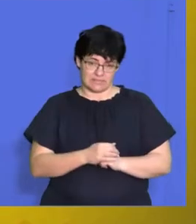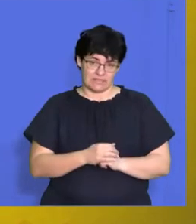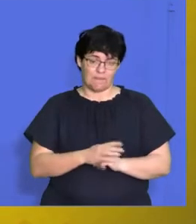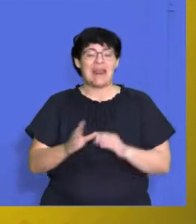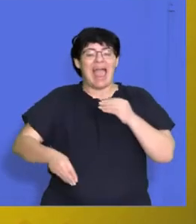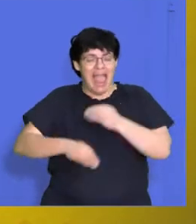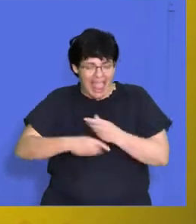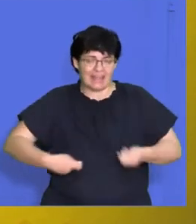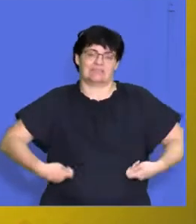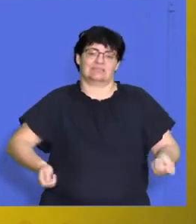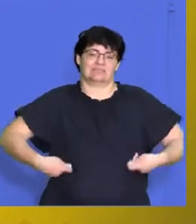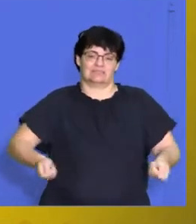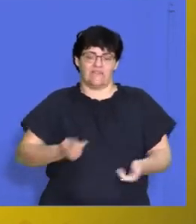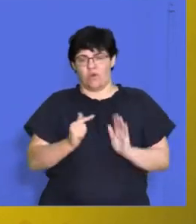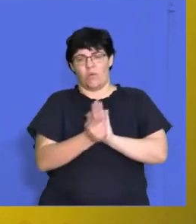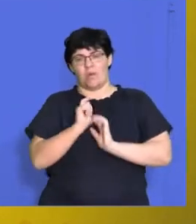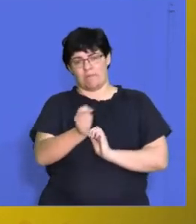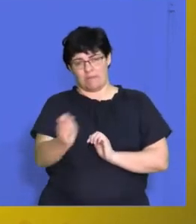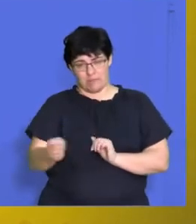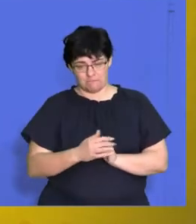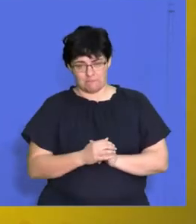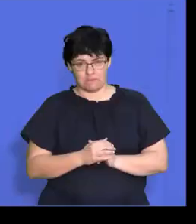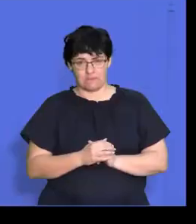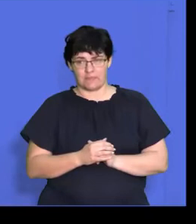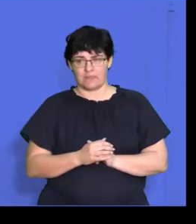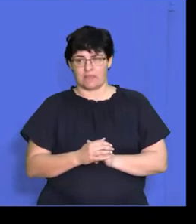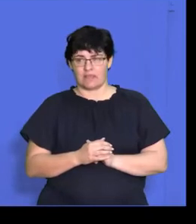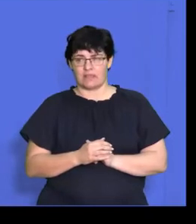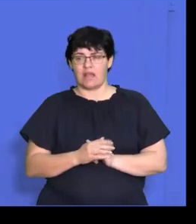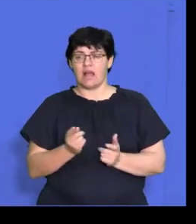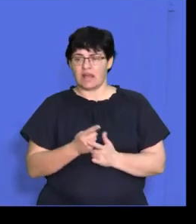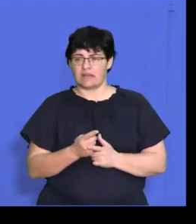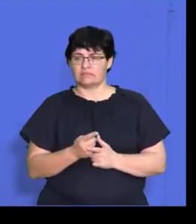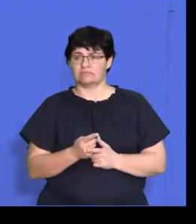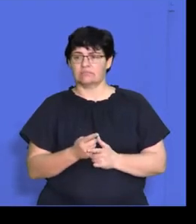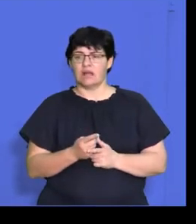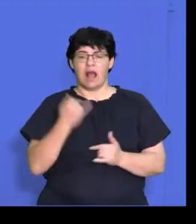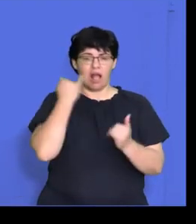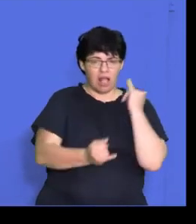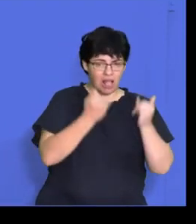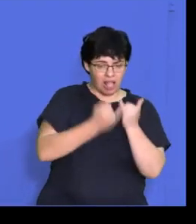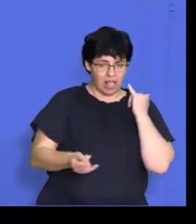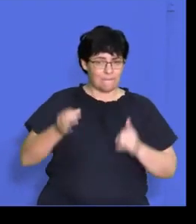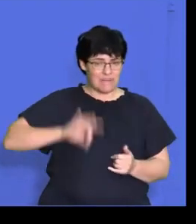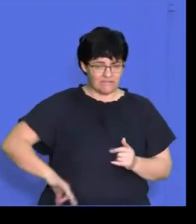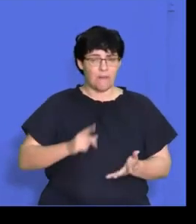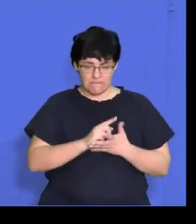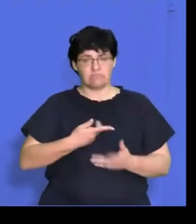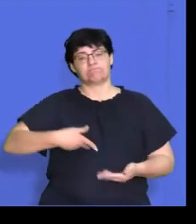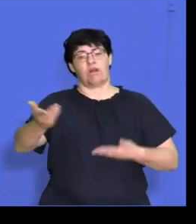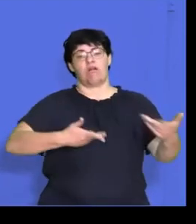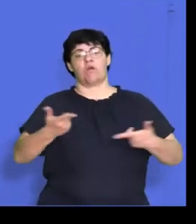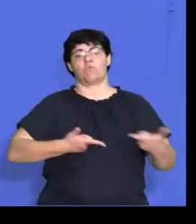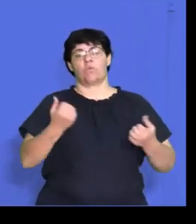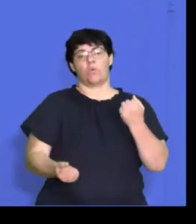additional cost for the business. And errors in benefit plans may lead to costly lawsuits or regulatory fines.